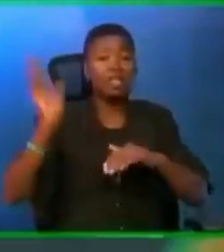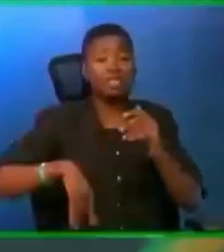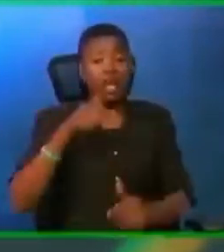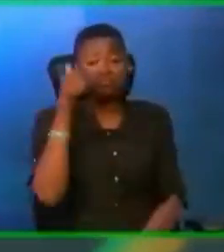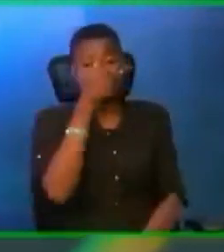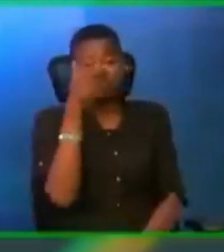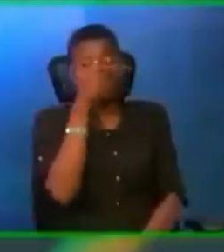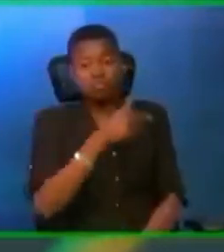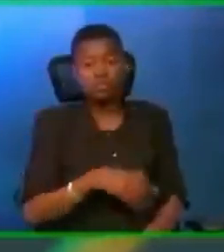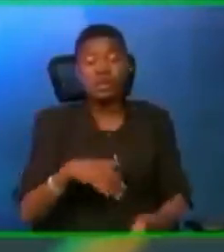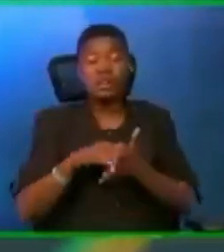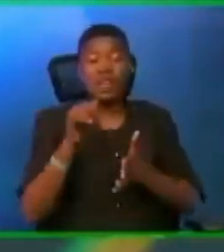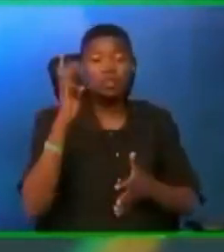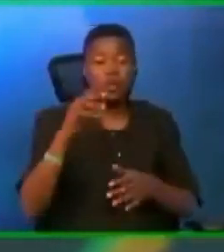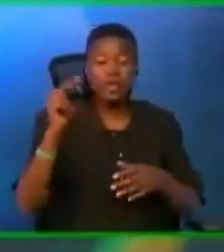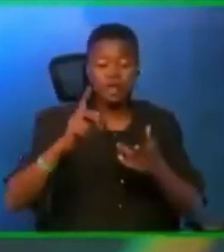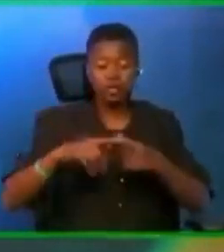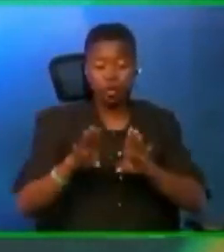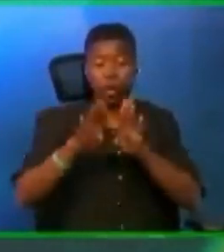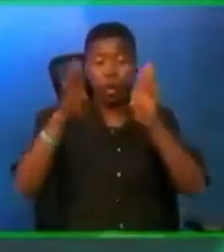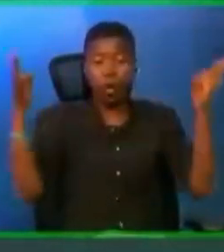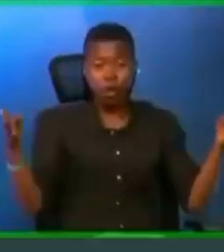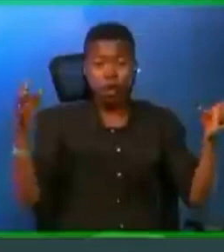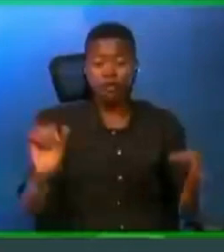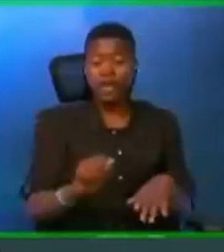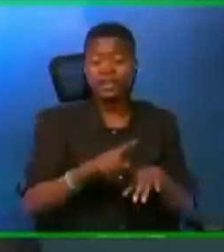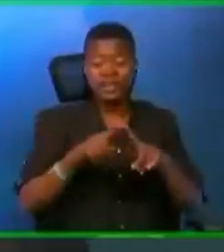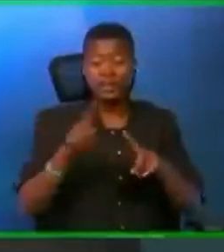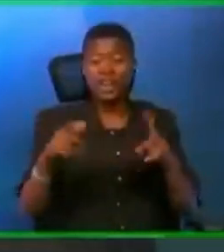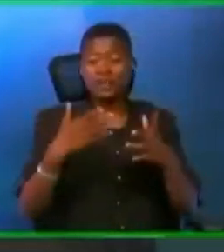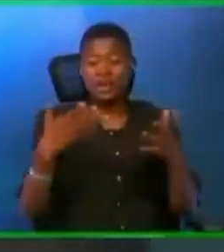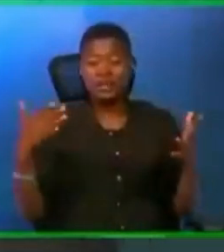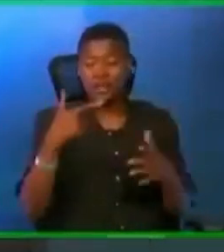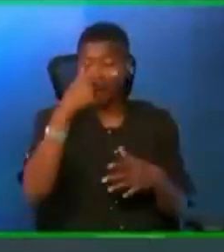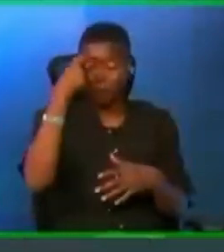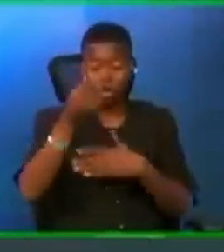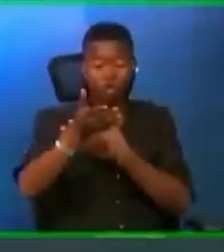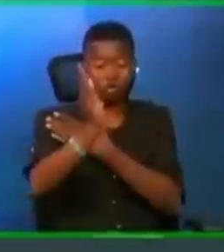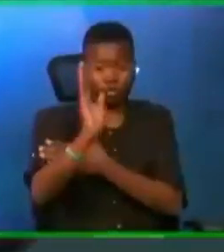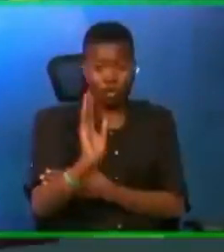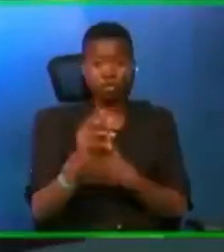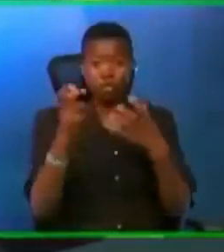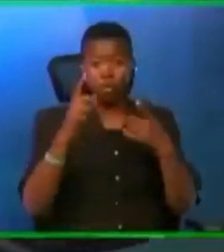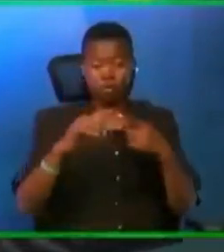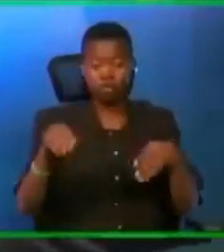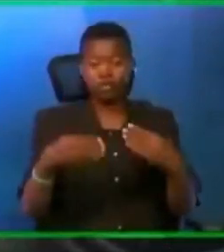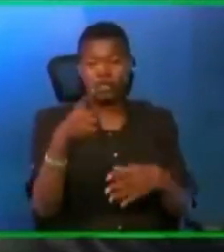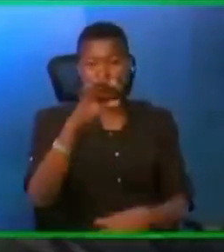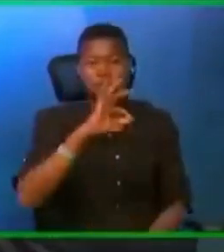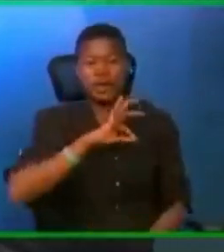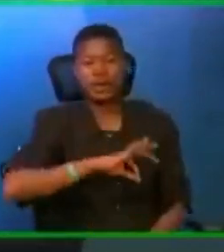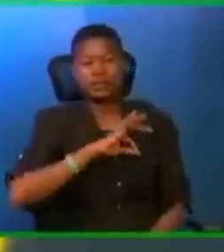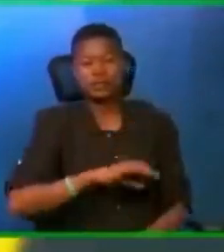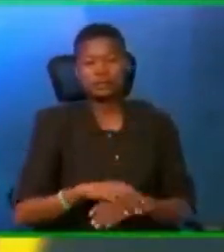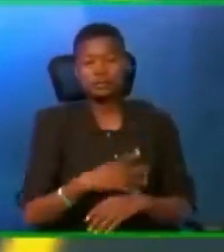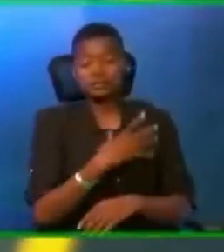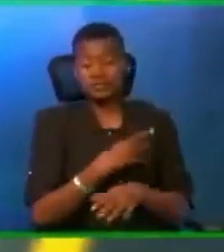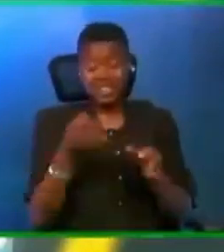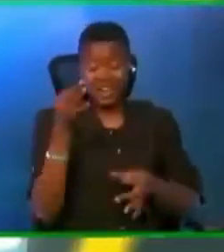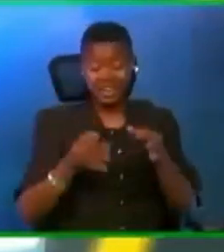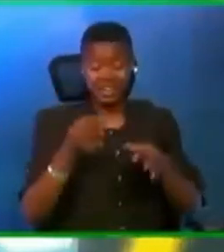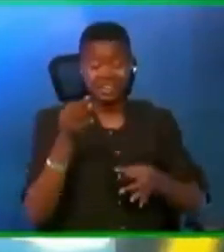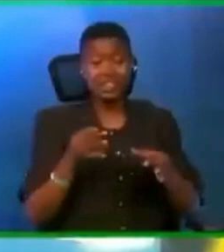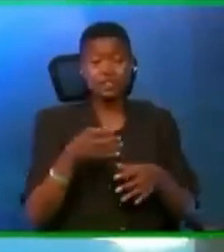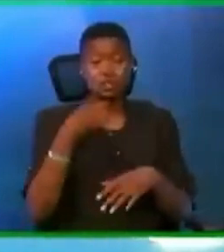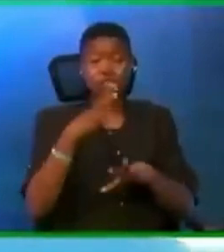That you will need to uncover several things that were kept pacified because God had an intention to give you an advantage. And if, by the